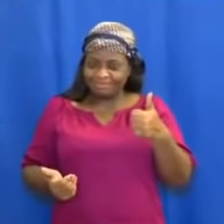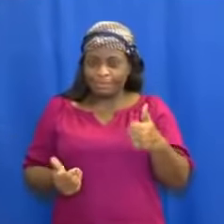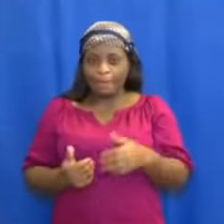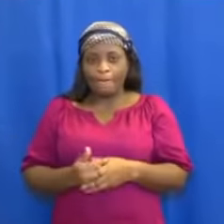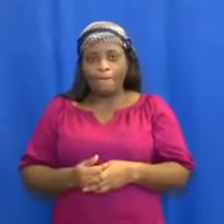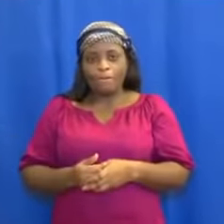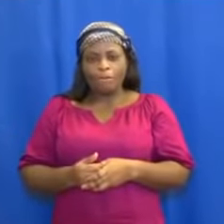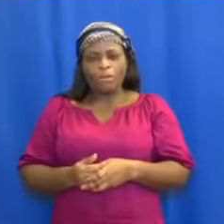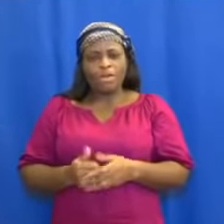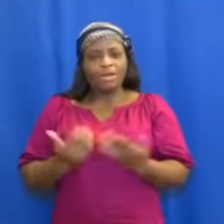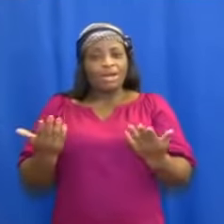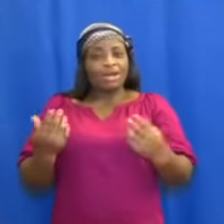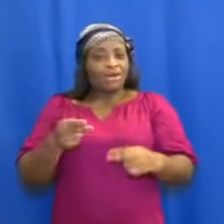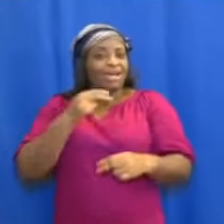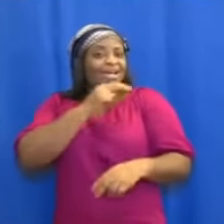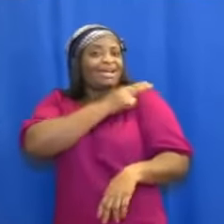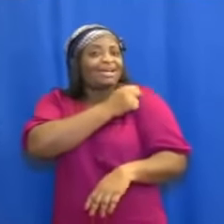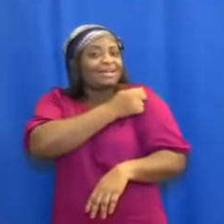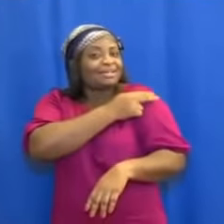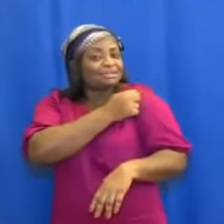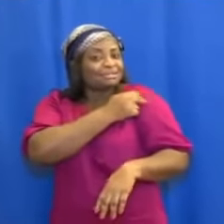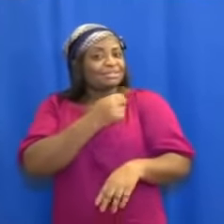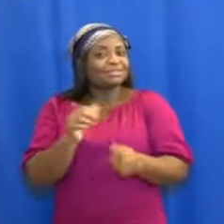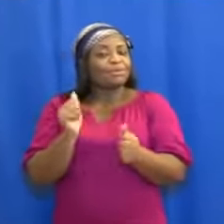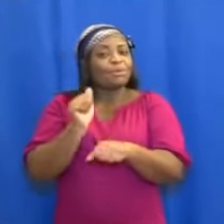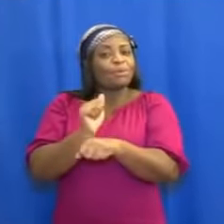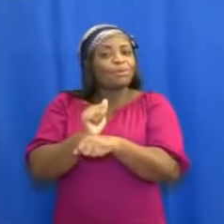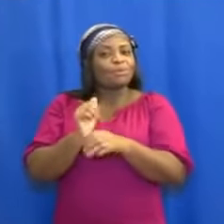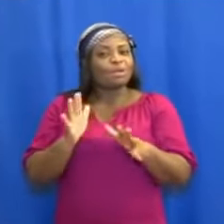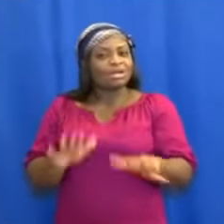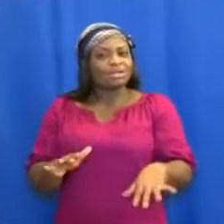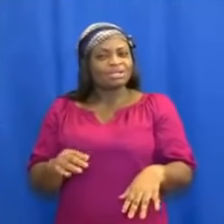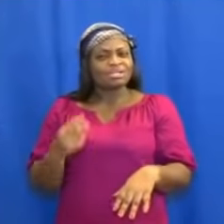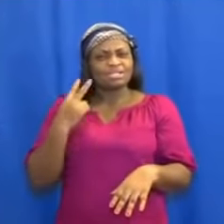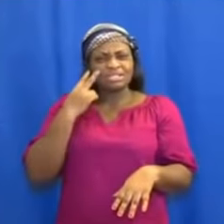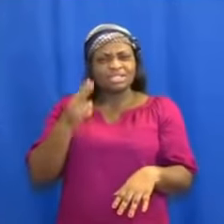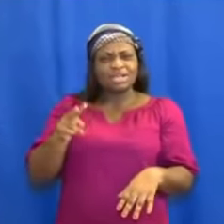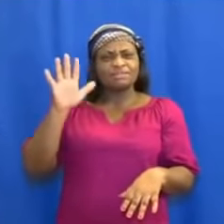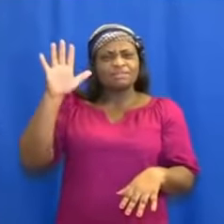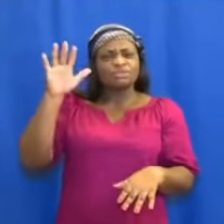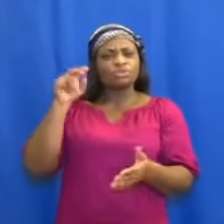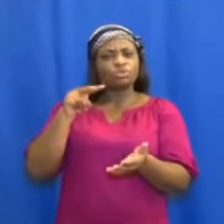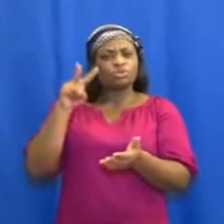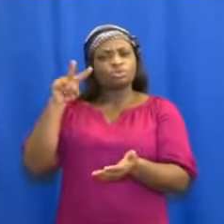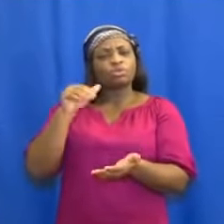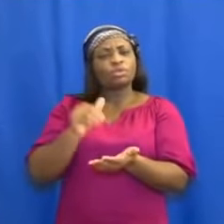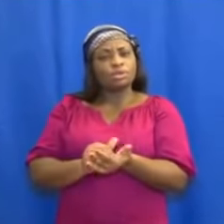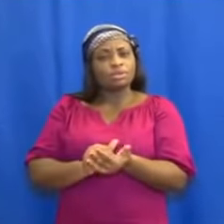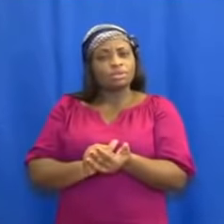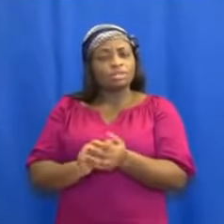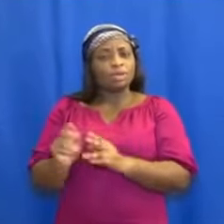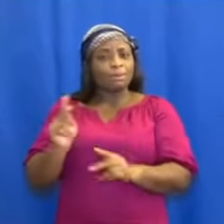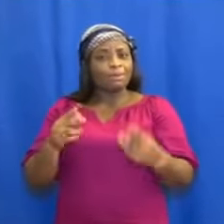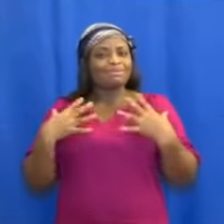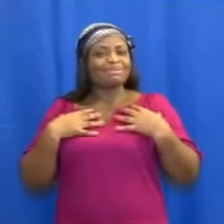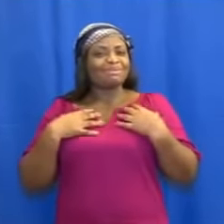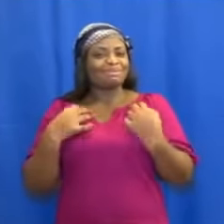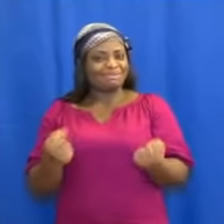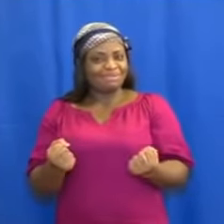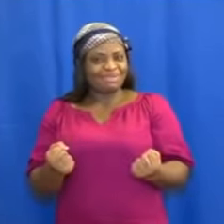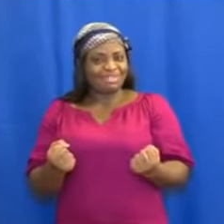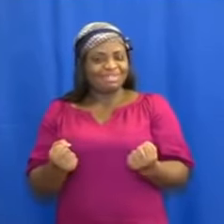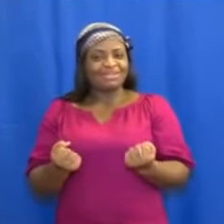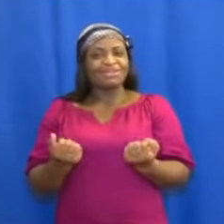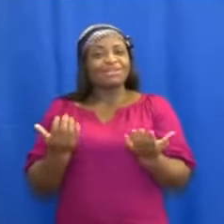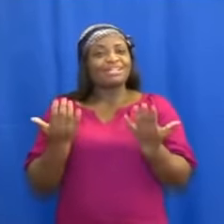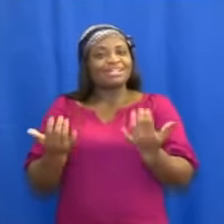workers have seen to 52,675 recoveries, for which the country is